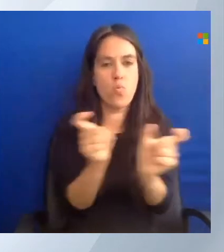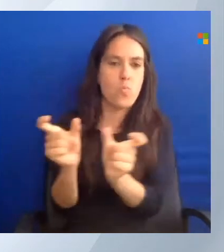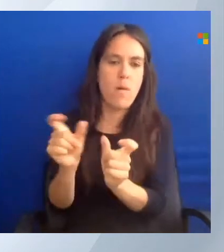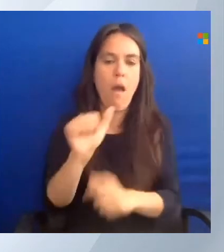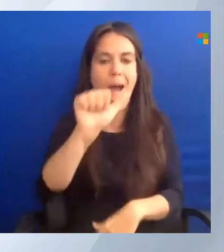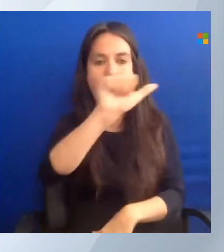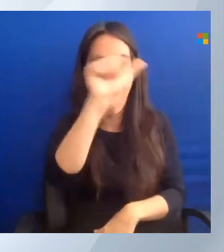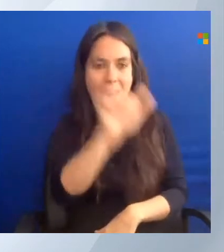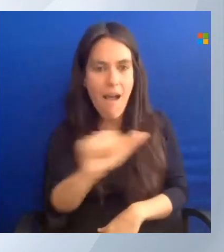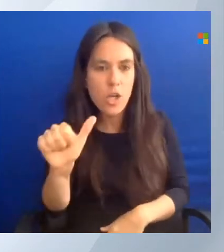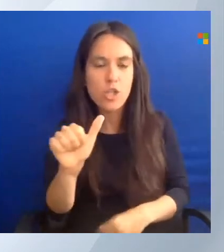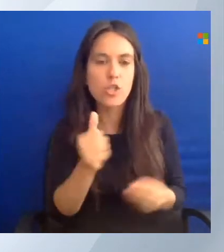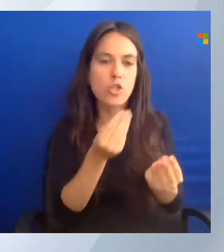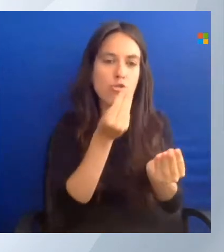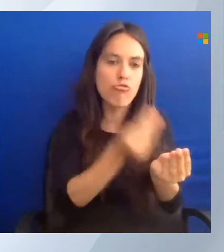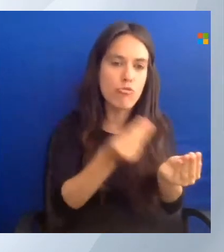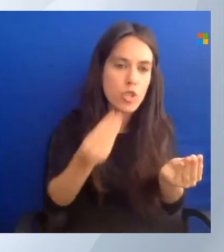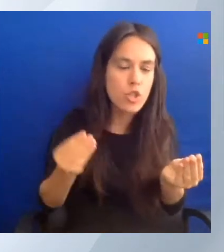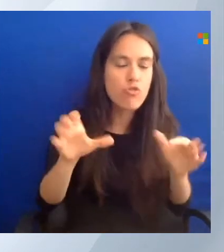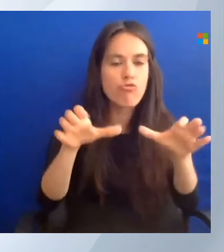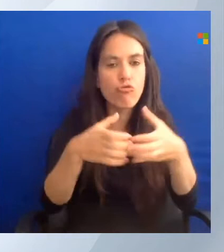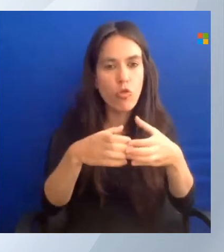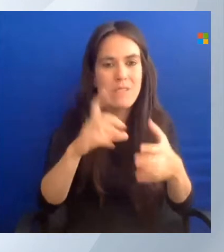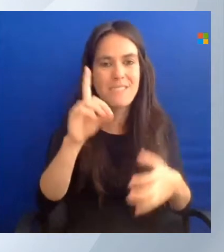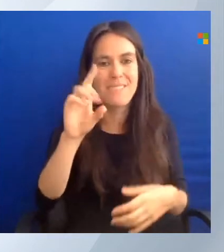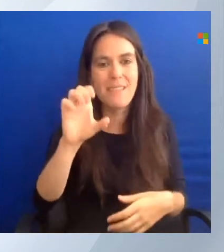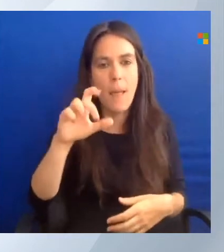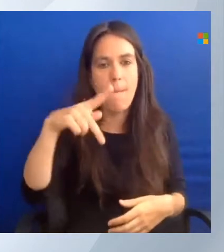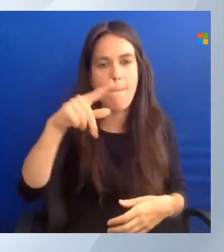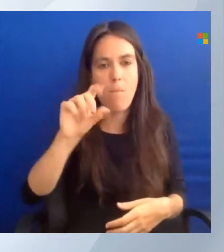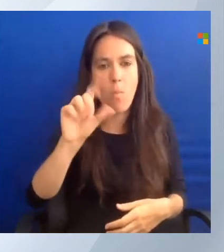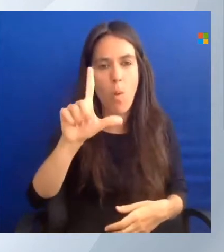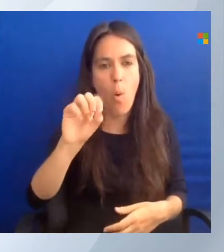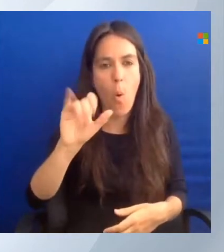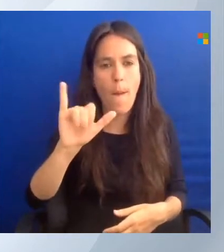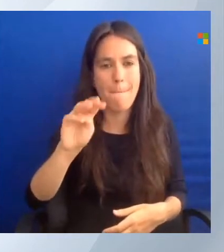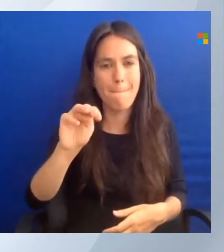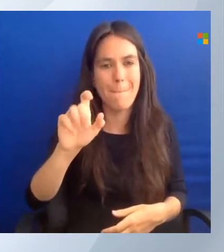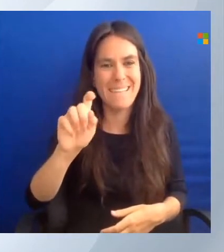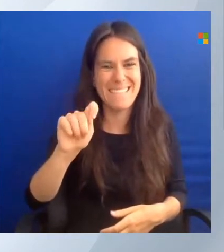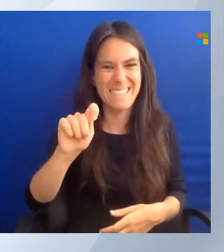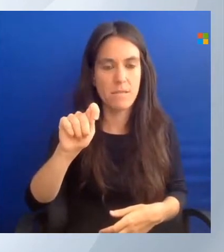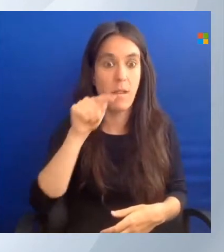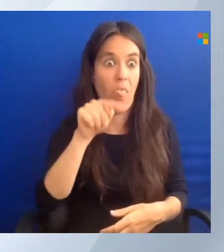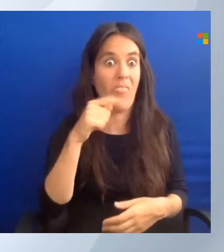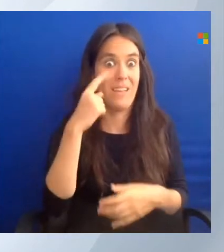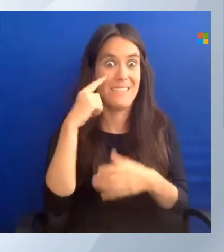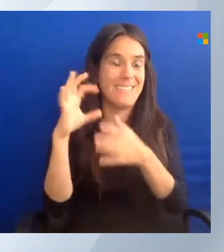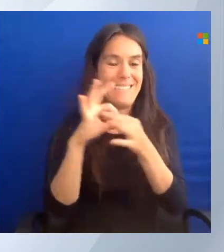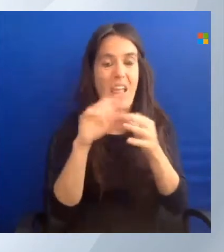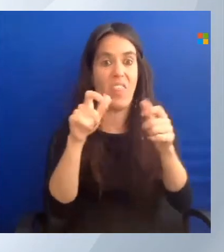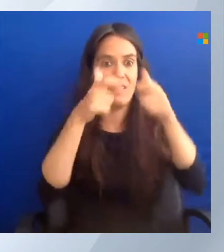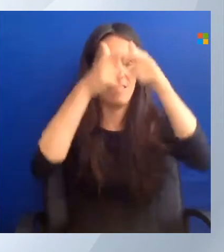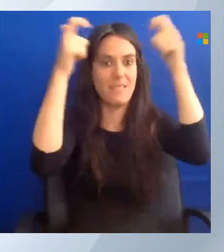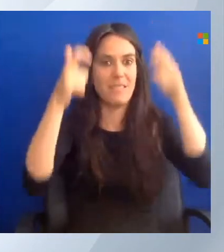Deployment. That would help me to deploy this template to Azure.